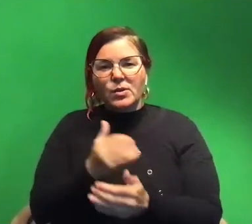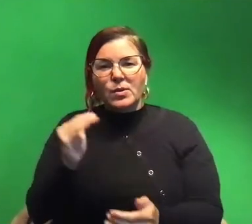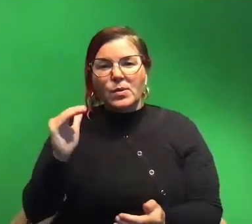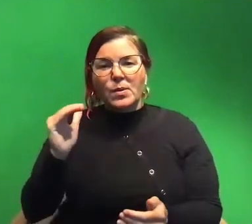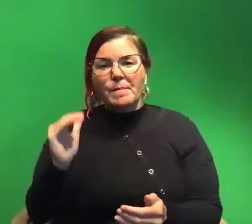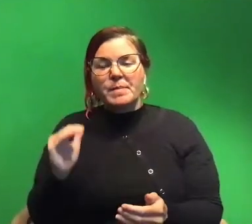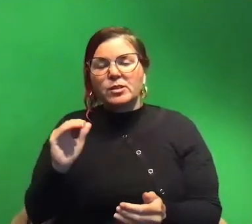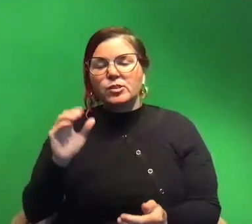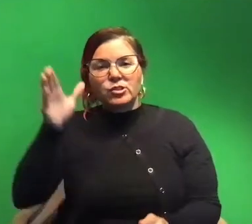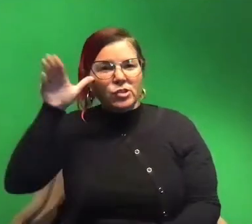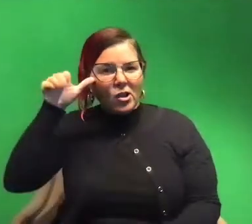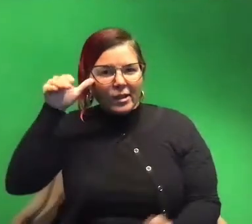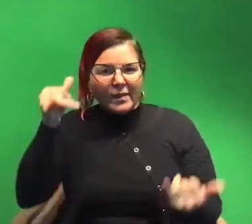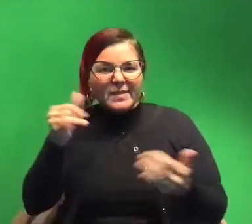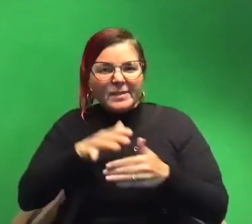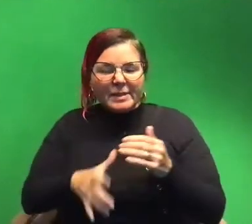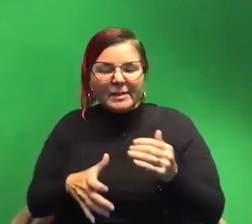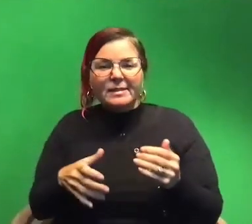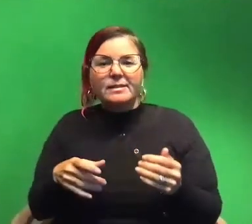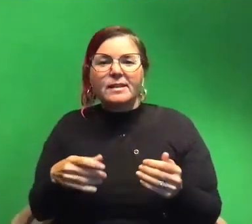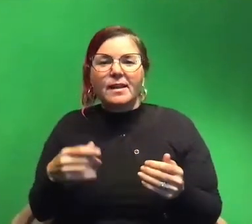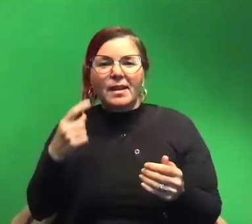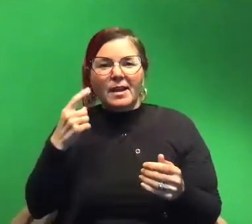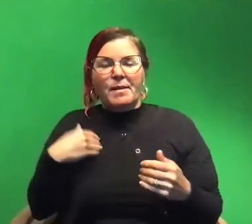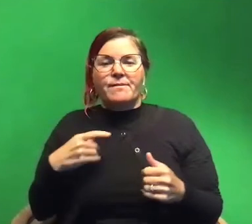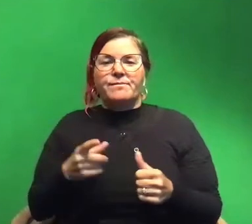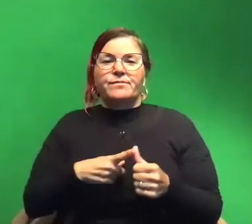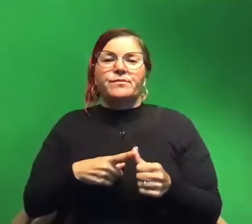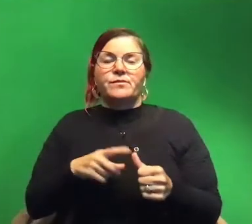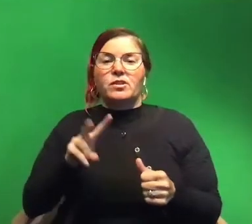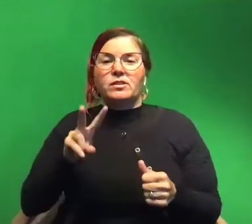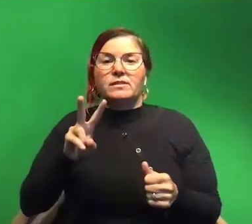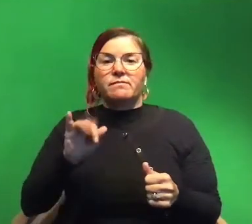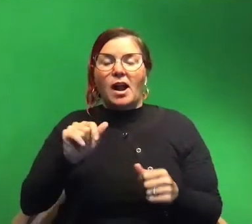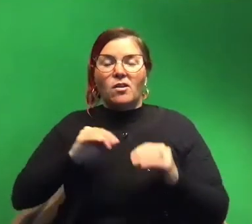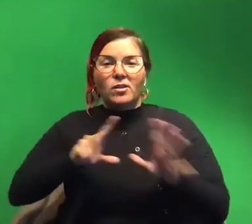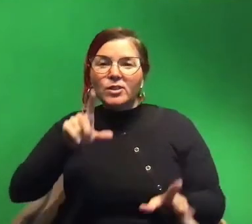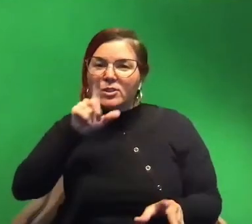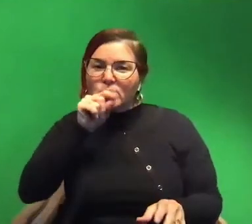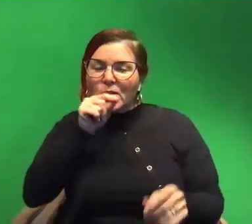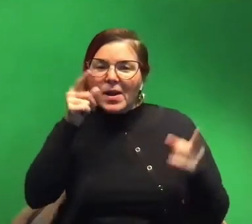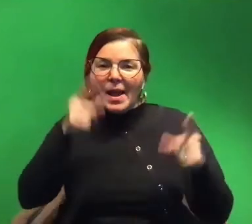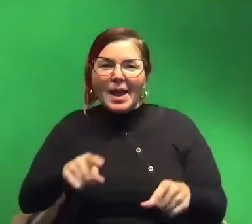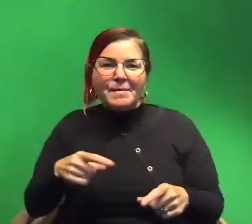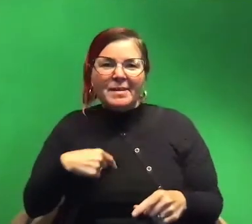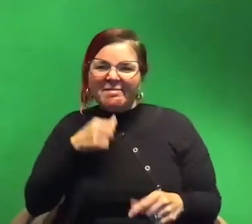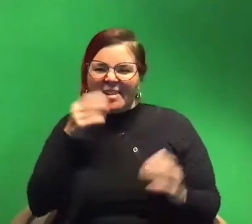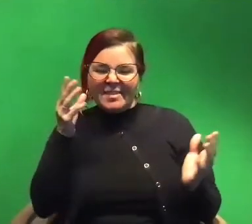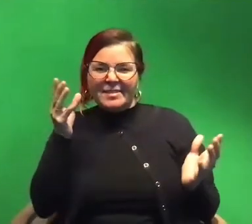miniature donkey this weekend and I think I had like my first viral twitter thing go on I didn't know how